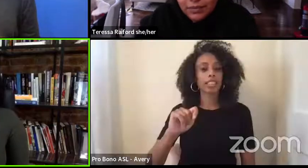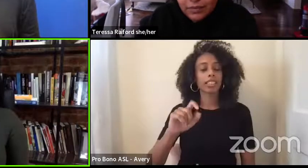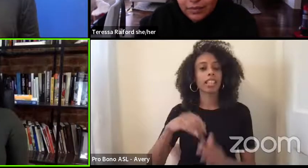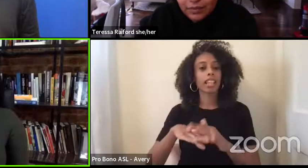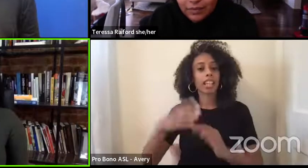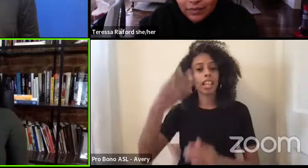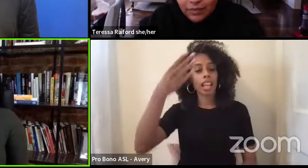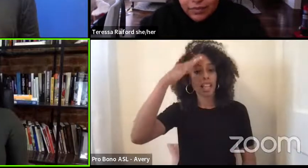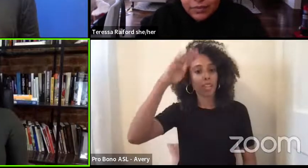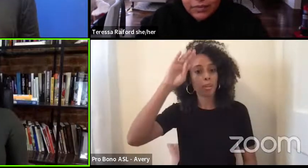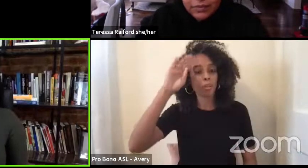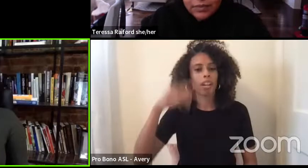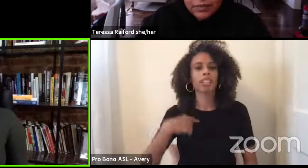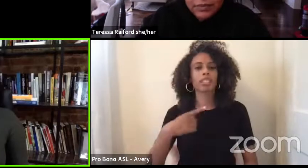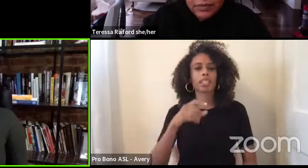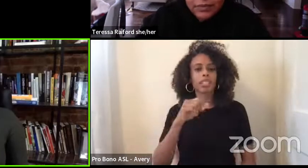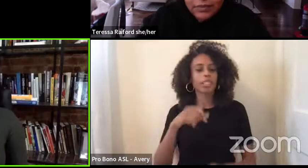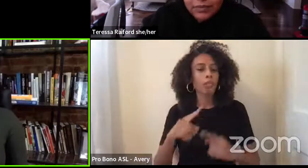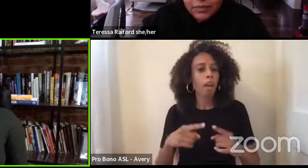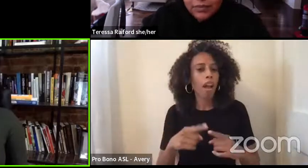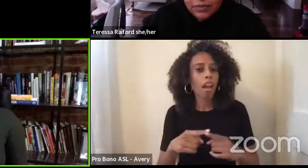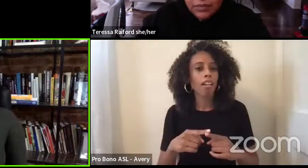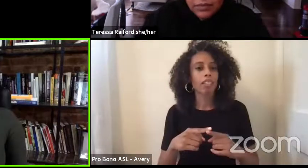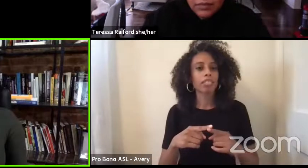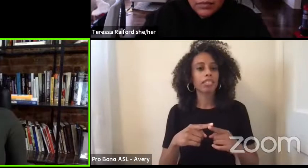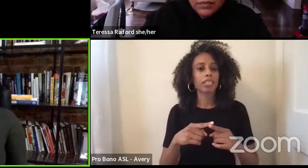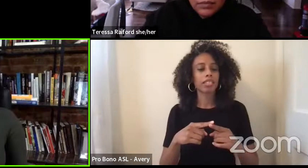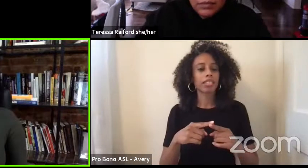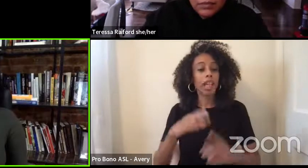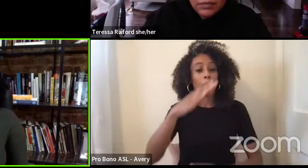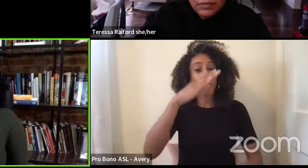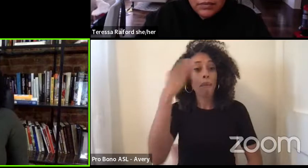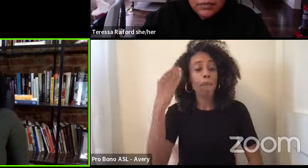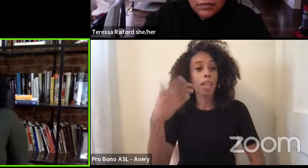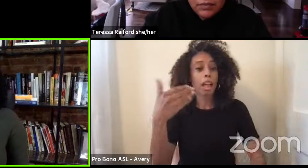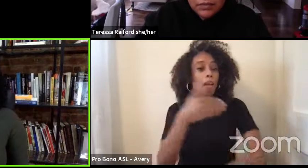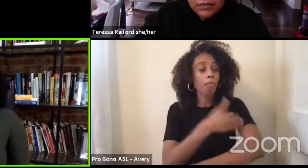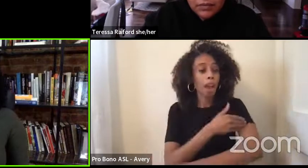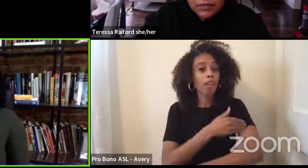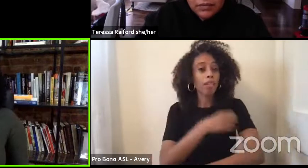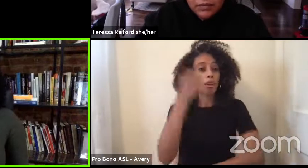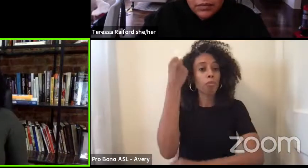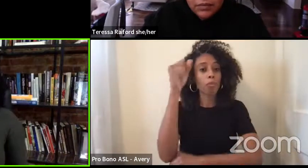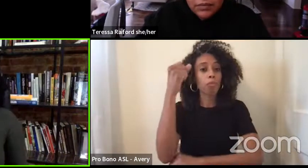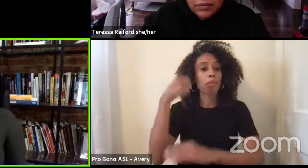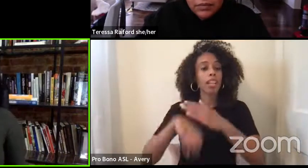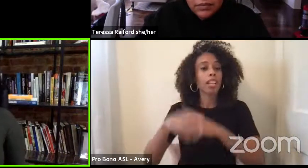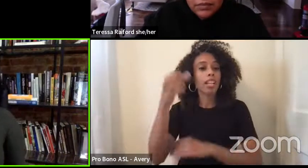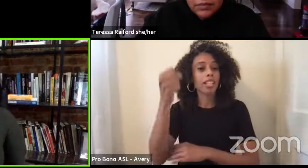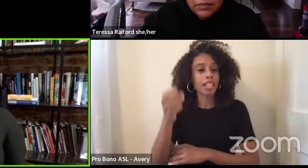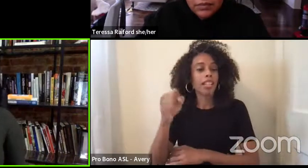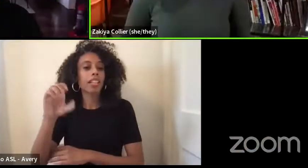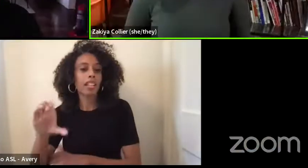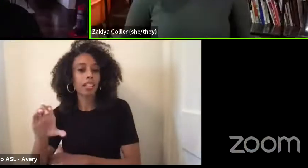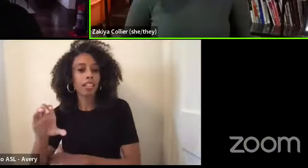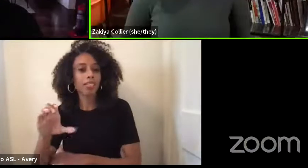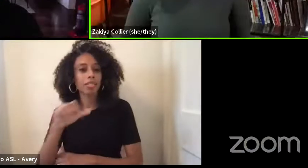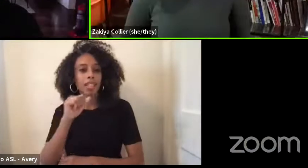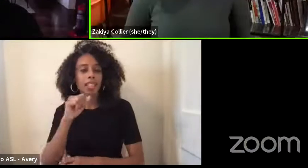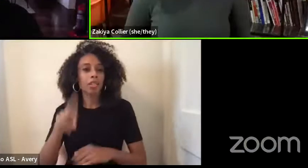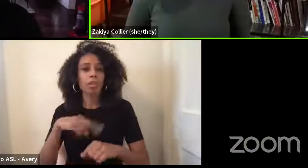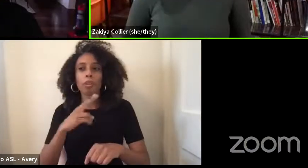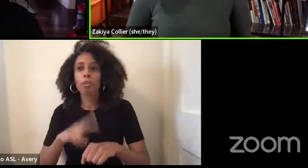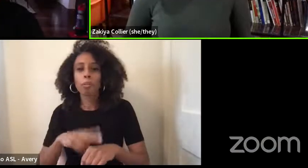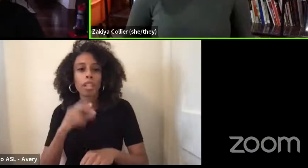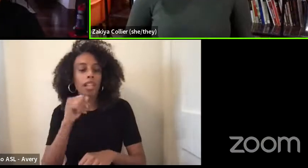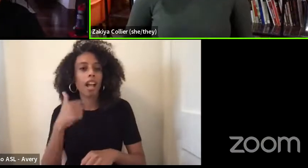um, uncovering of the black power movement in South Carolina, which is typically not a place that people